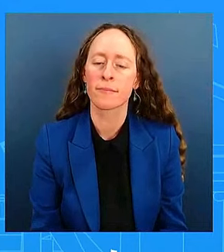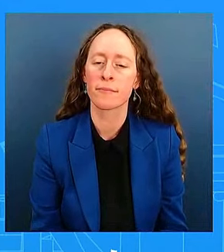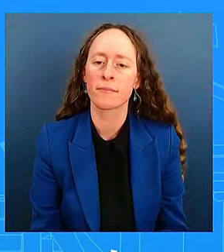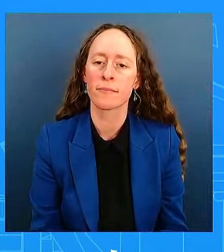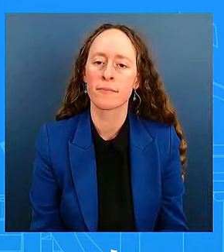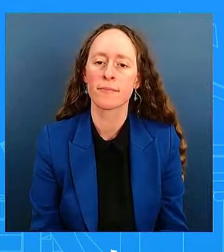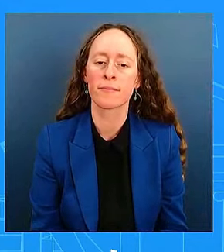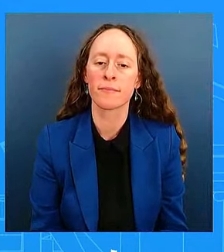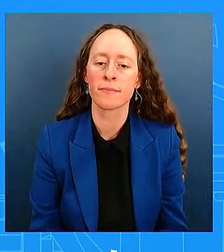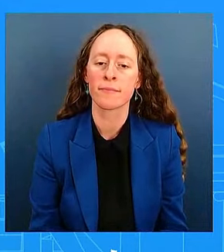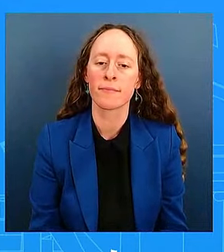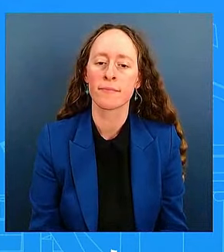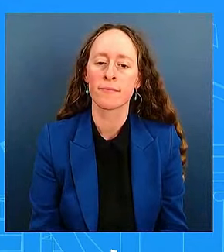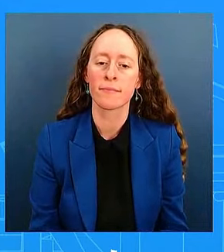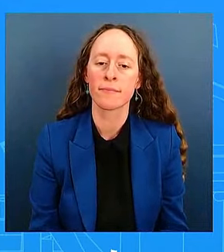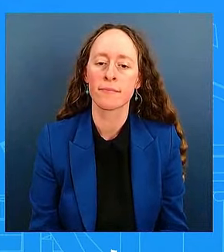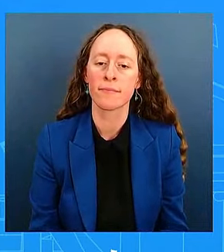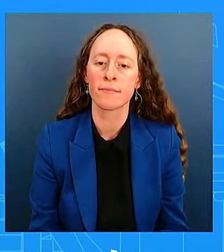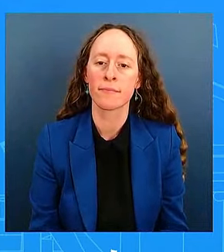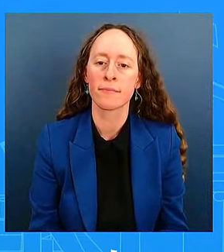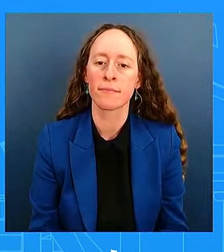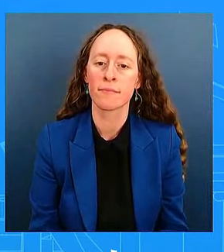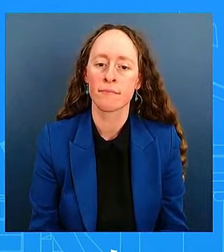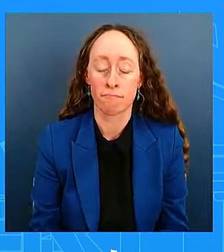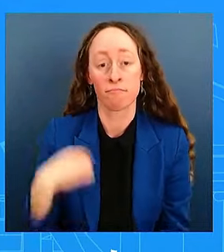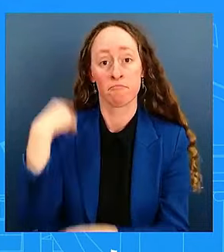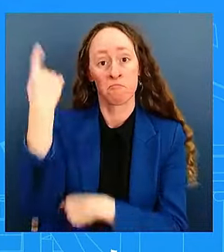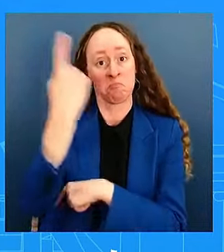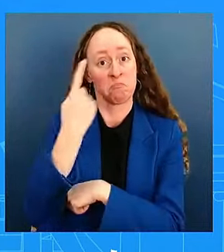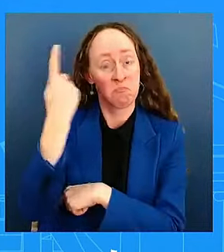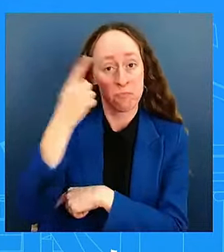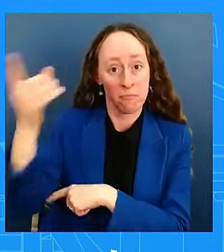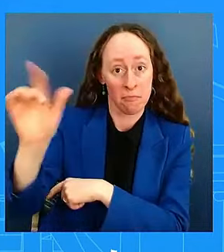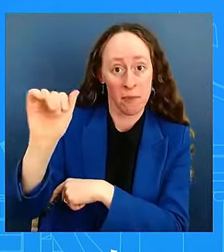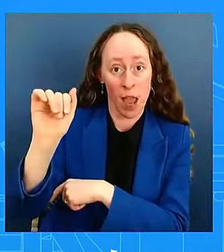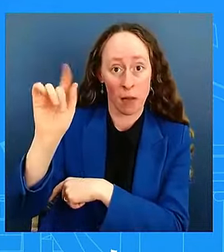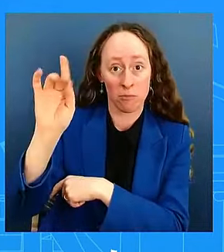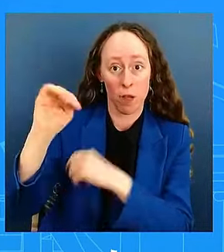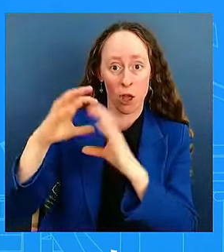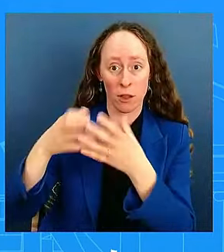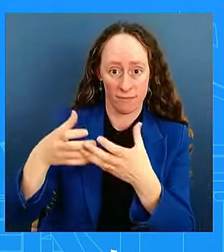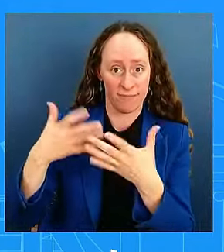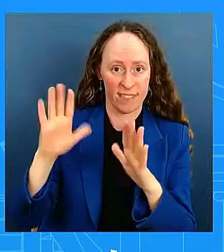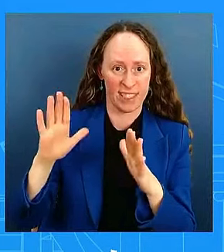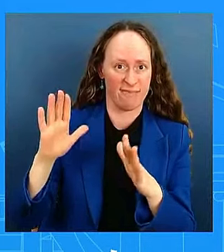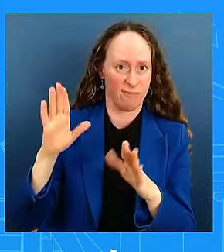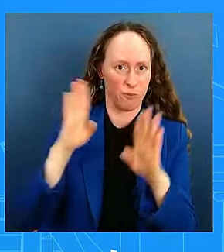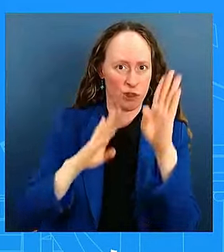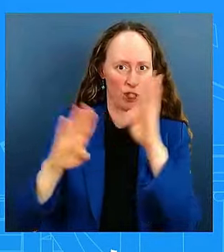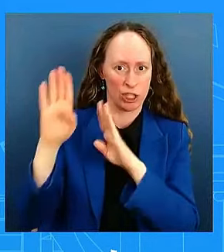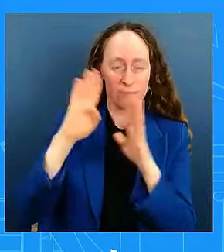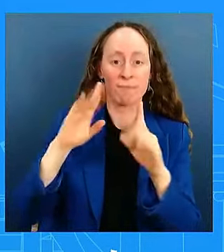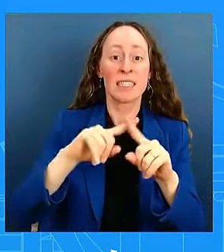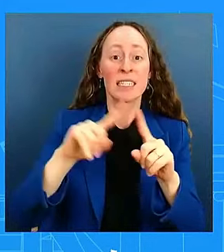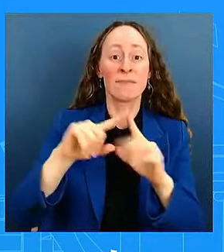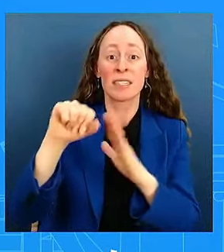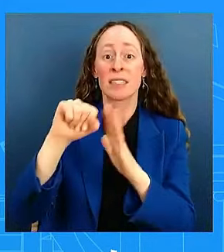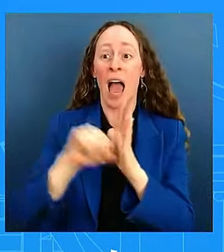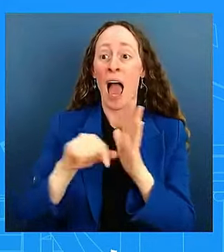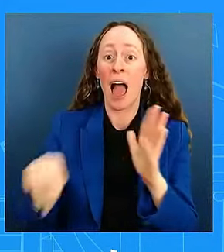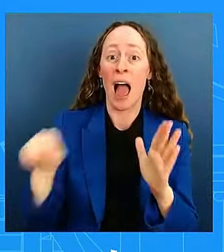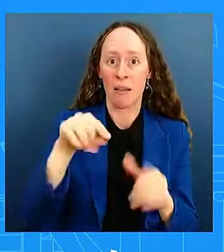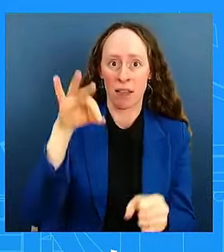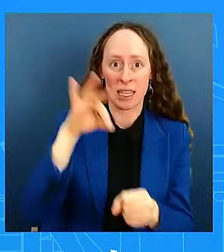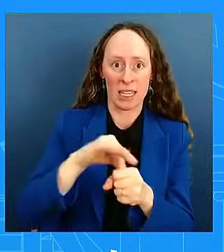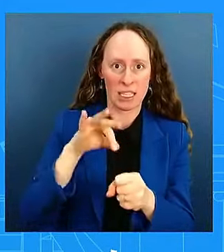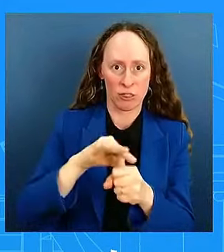of this storm could impact the vote? Whether it's talking to the postal service about mail-in ballots that may not be